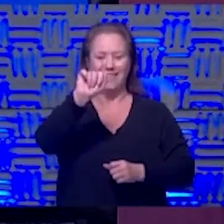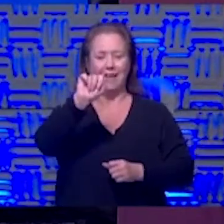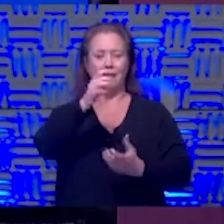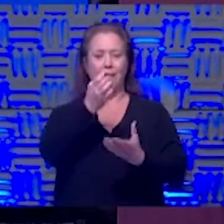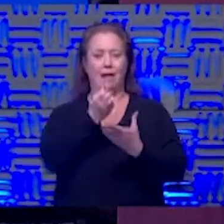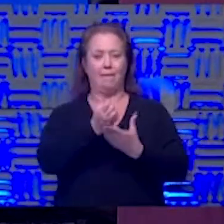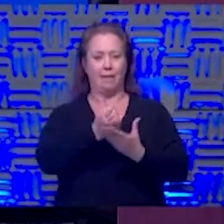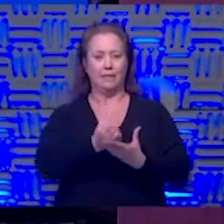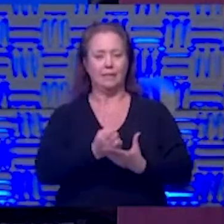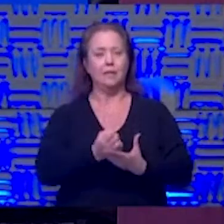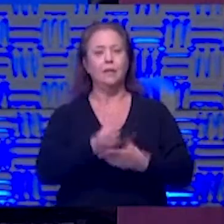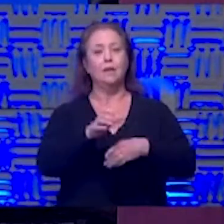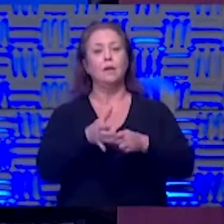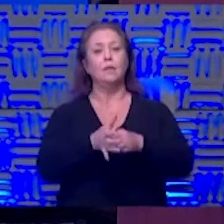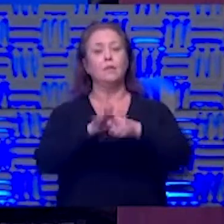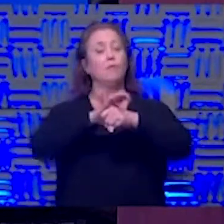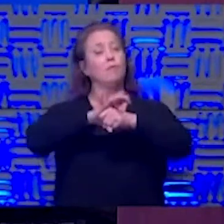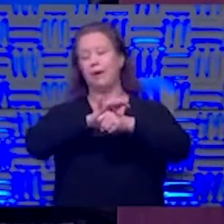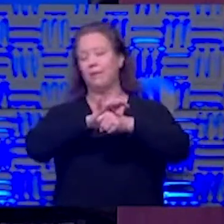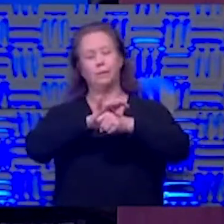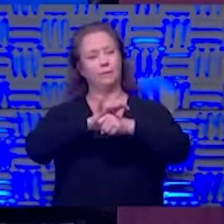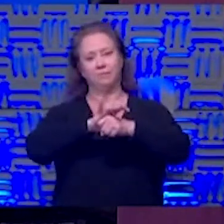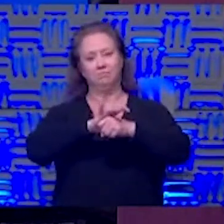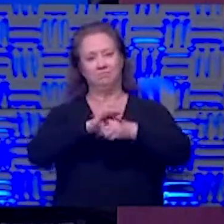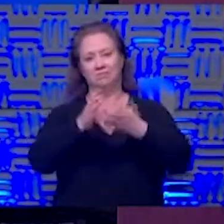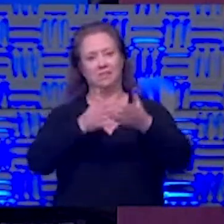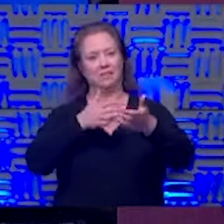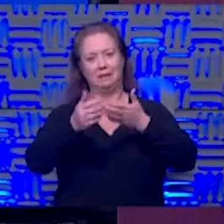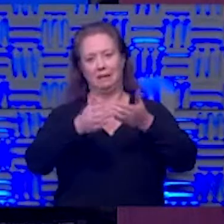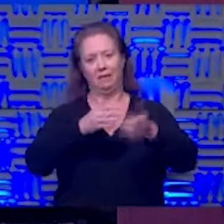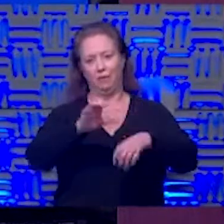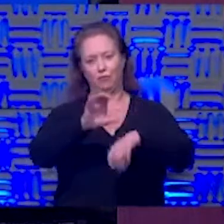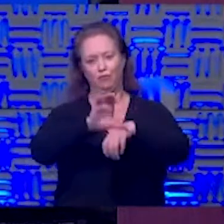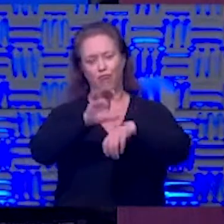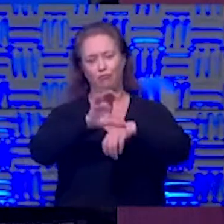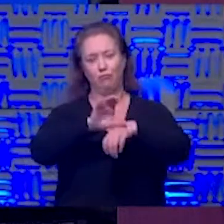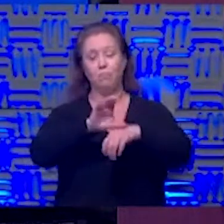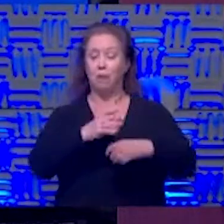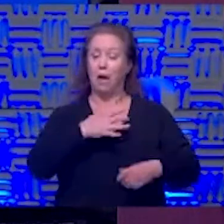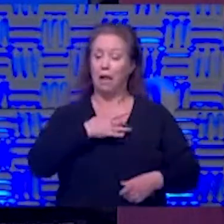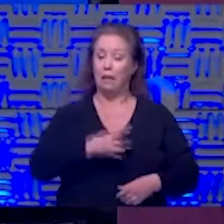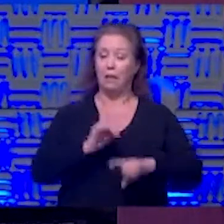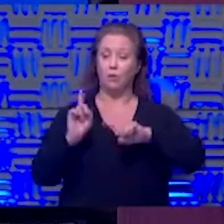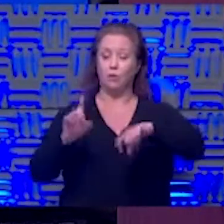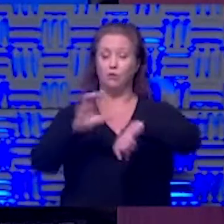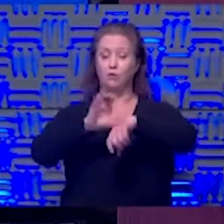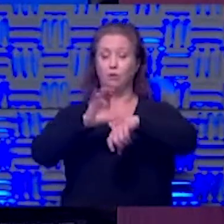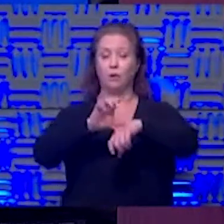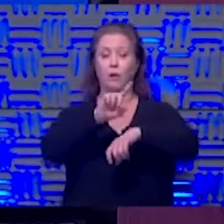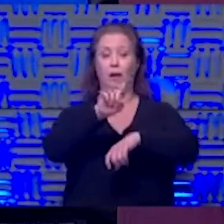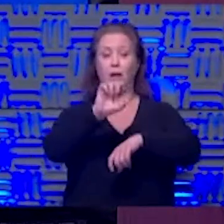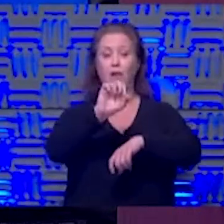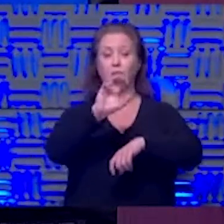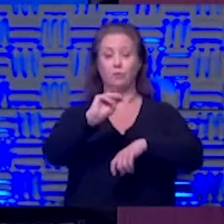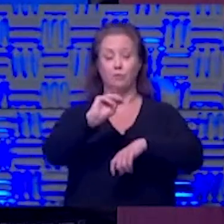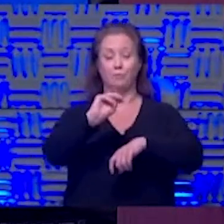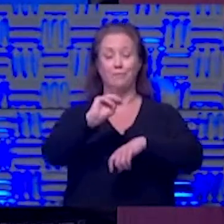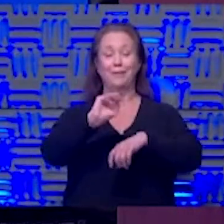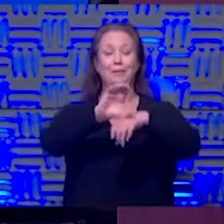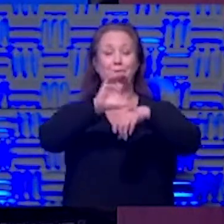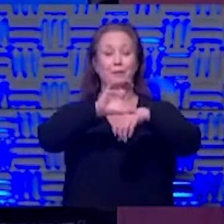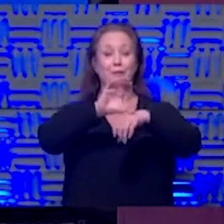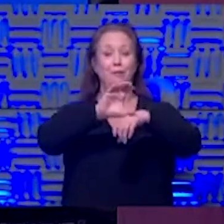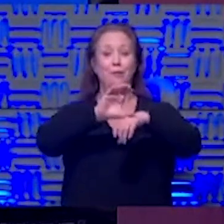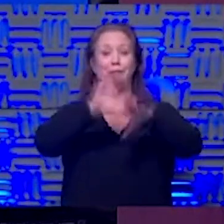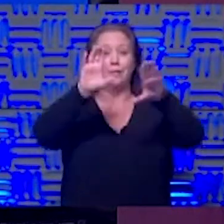evidence that the coronavirus doesn't really care if you're in church i like going to church i'm i do zoom church every darn sunday in